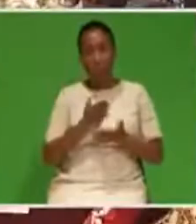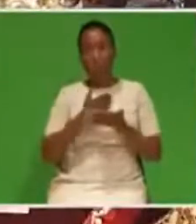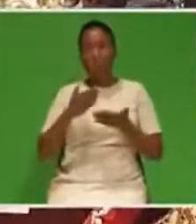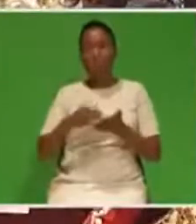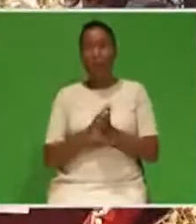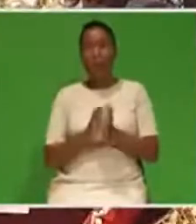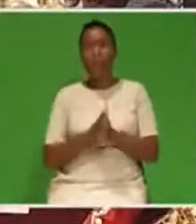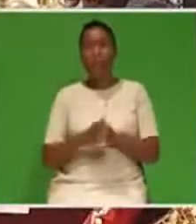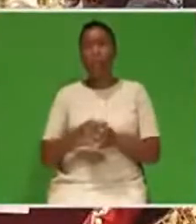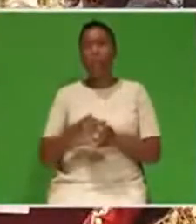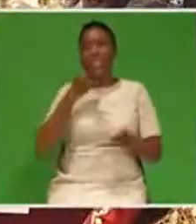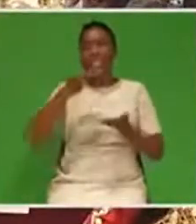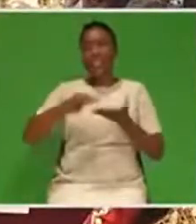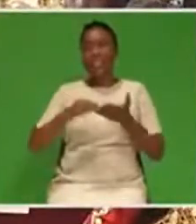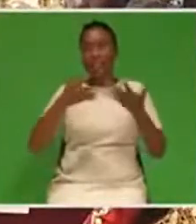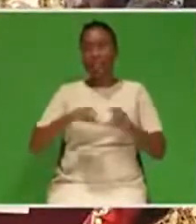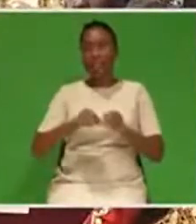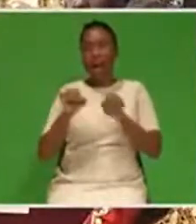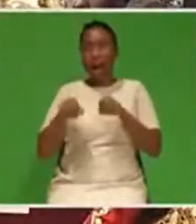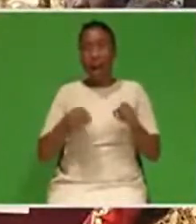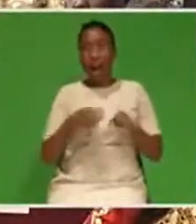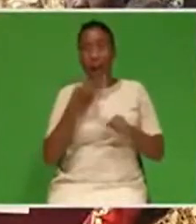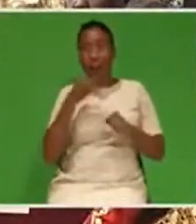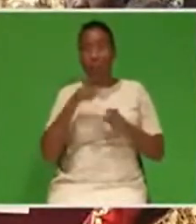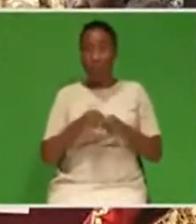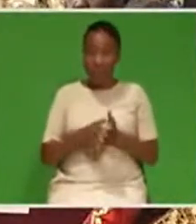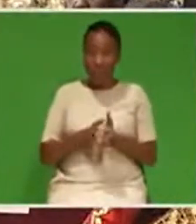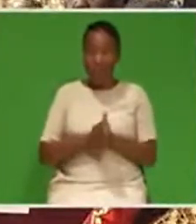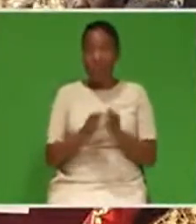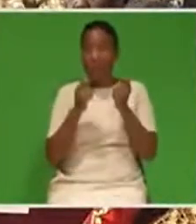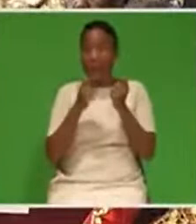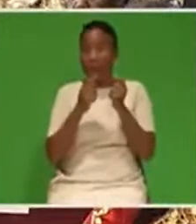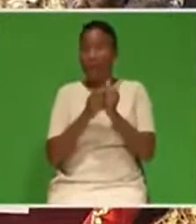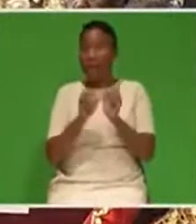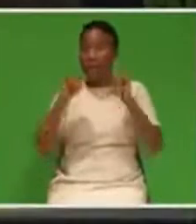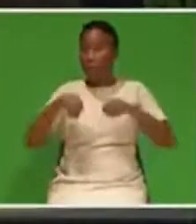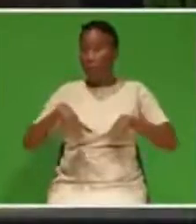allow for the abuse of financial resources.